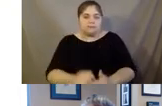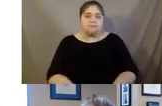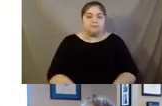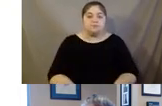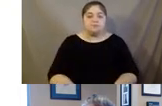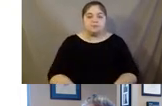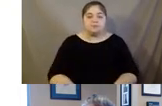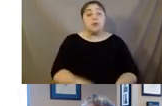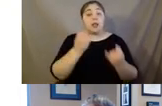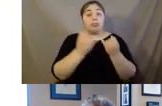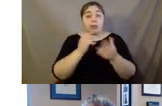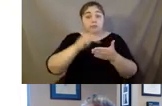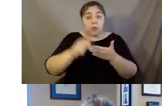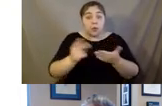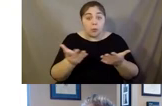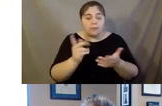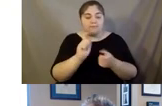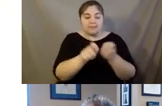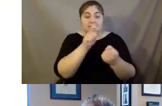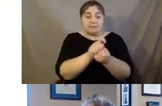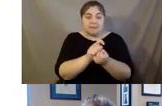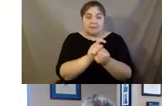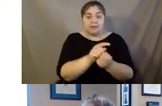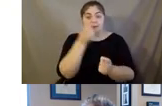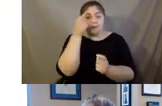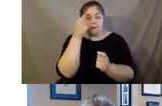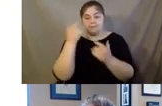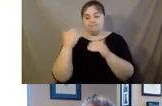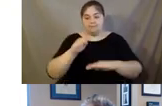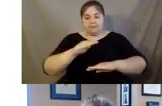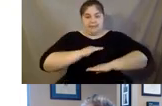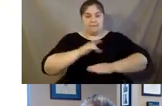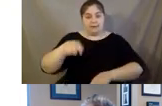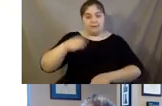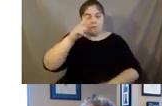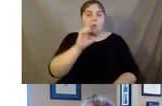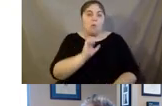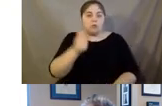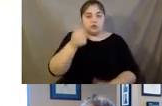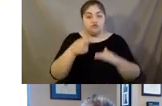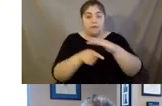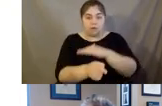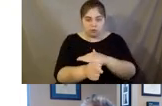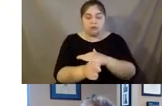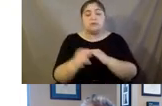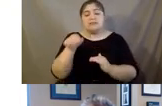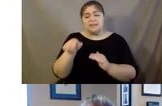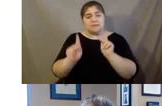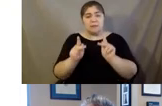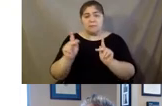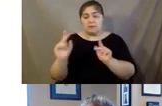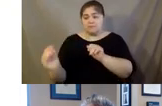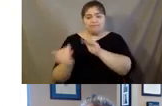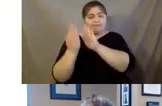last set of programming is specifically designed to meet the needs of older refugees. So older refugees face all of the same